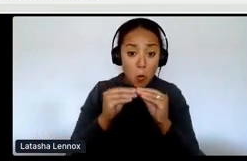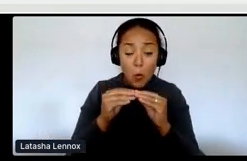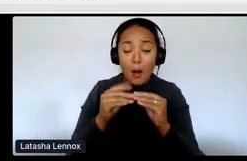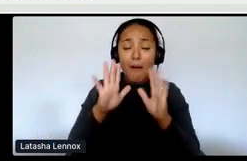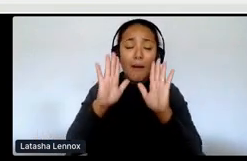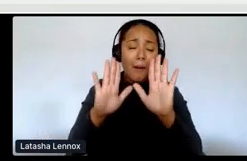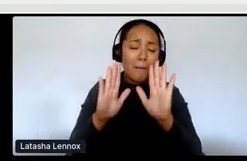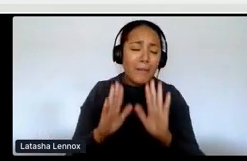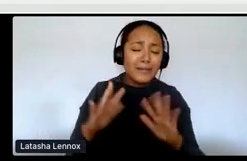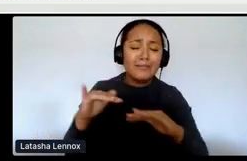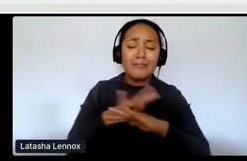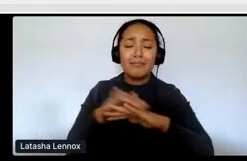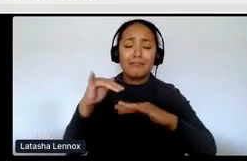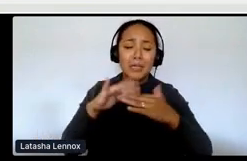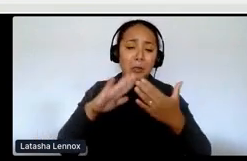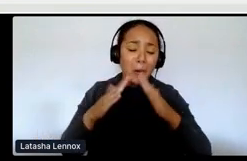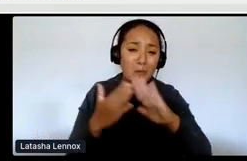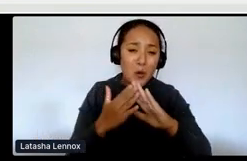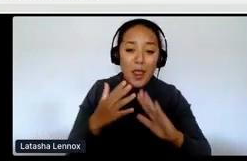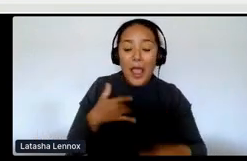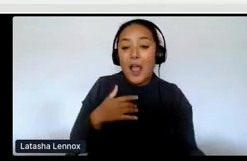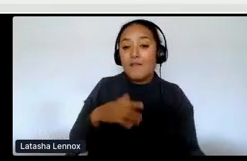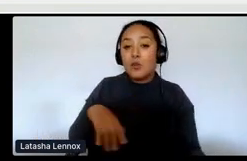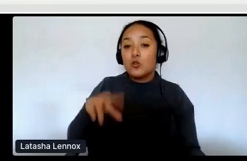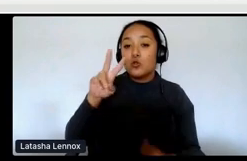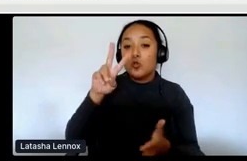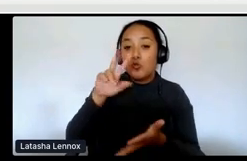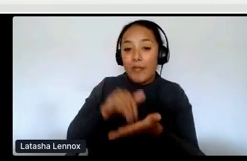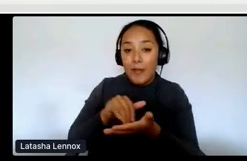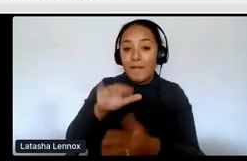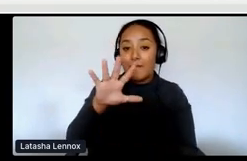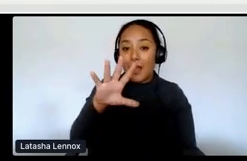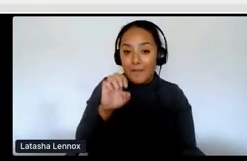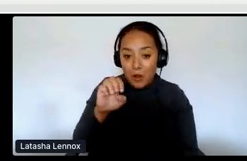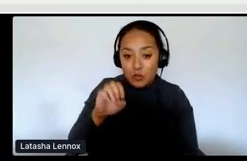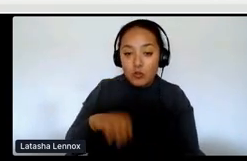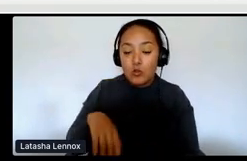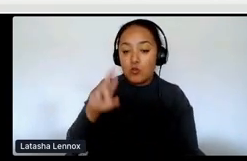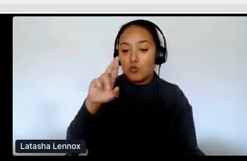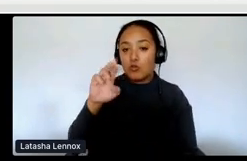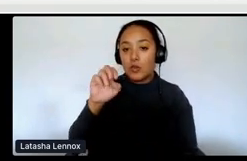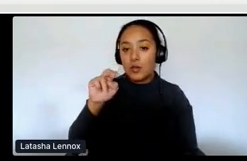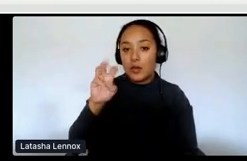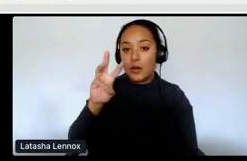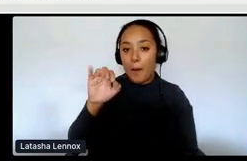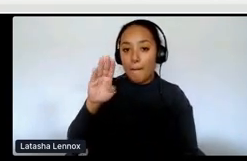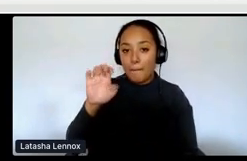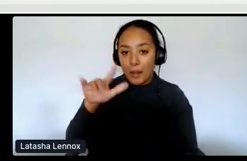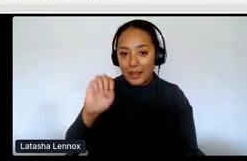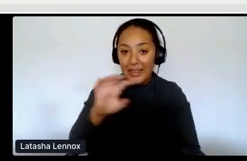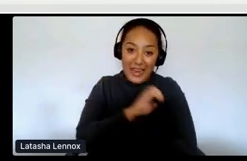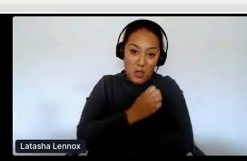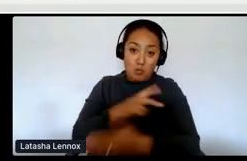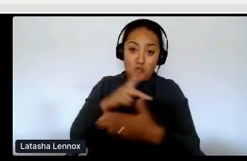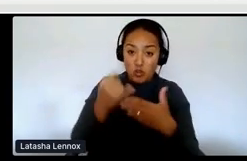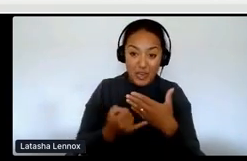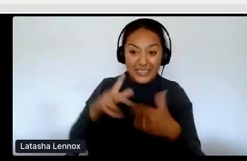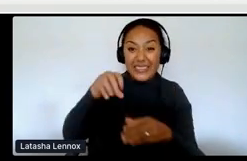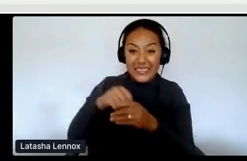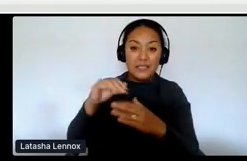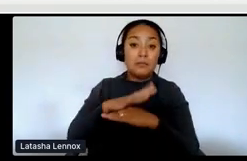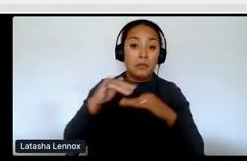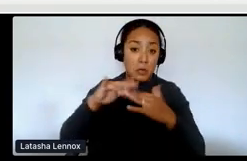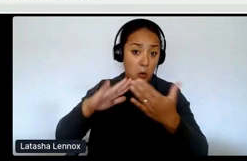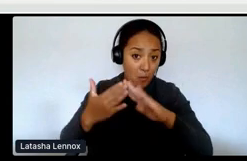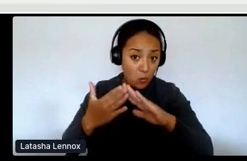communities that there, we have 2,500, um, renewable energy projects across this country that are in, in indigenous communities. And so we